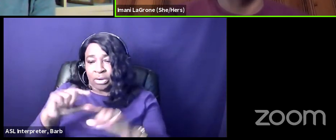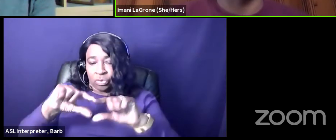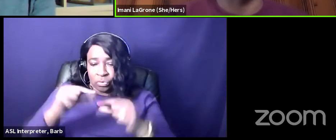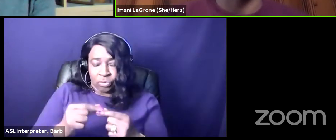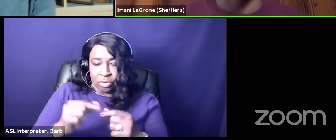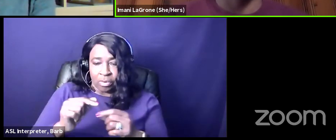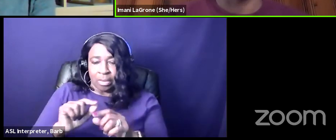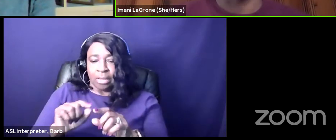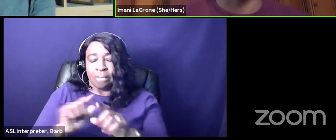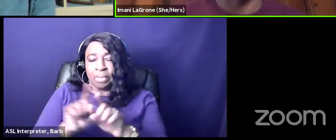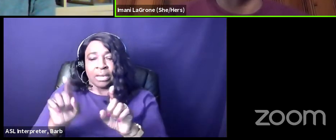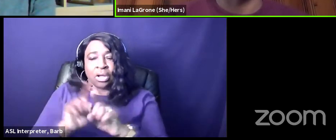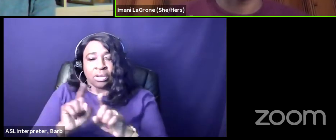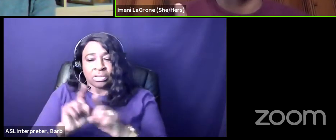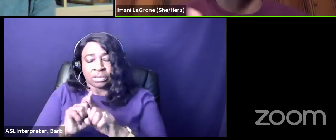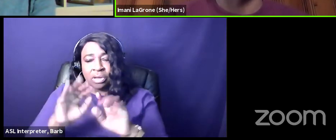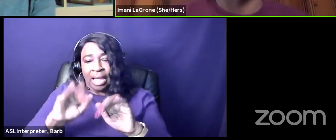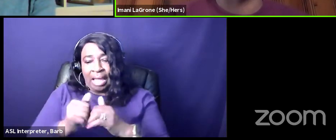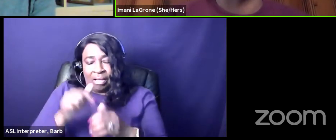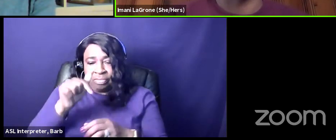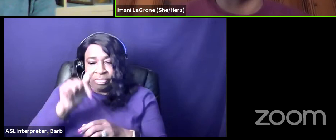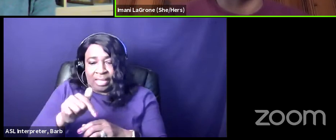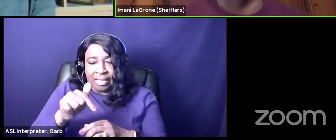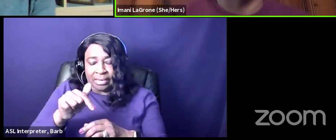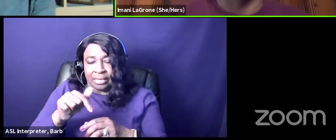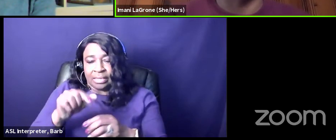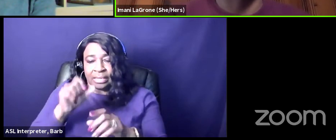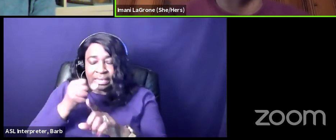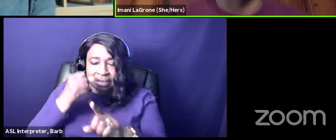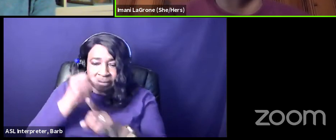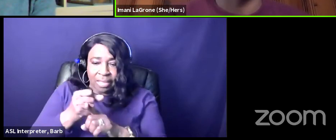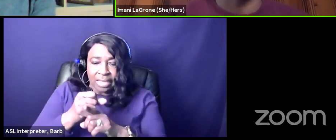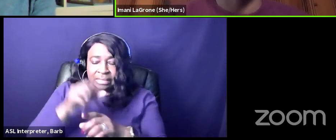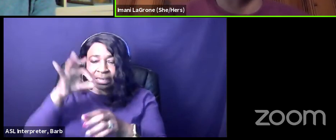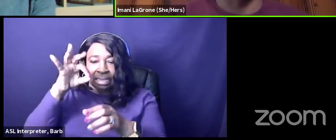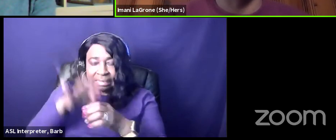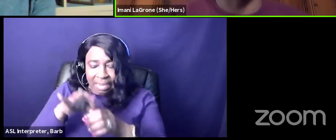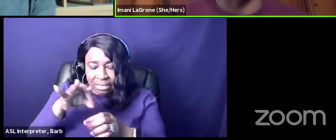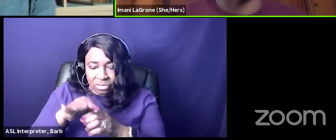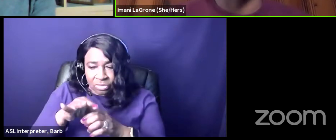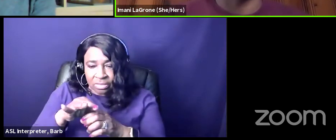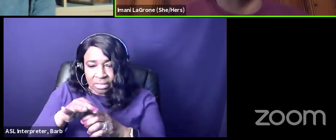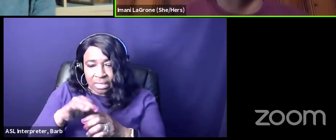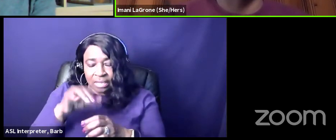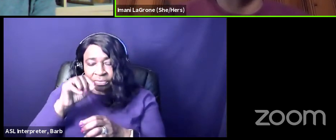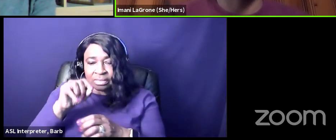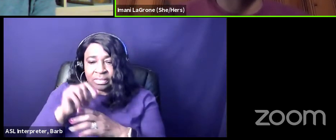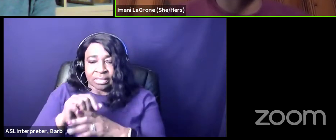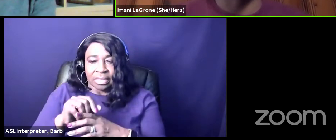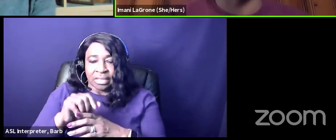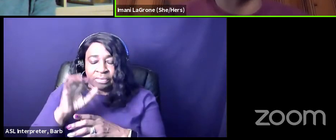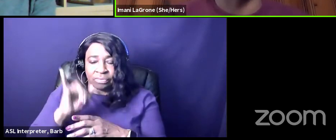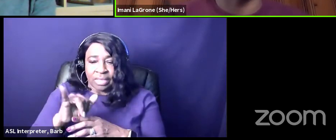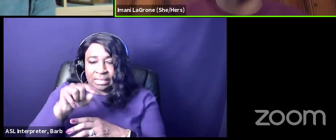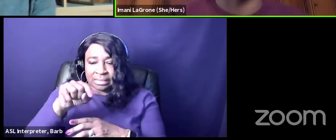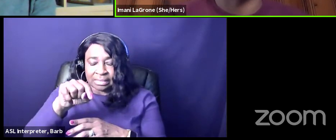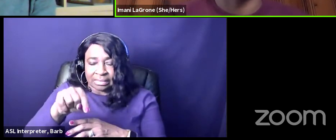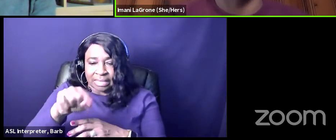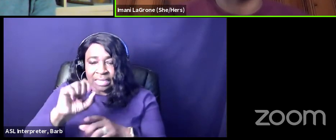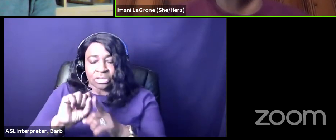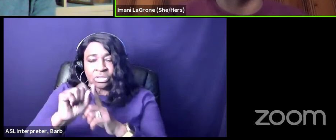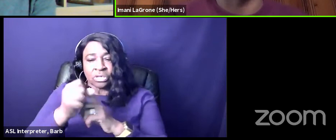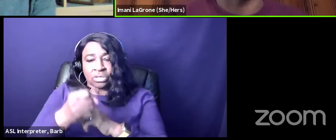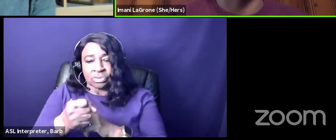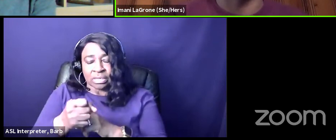here but also how sort of that um in your lecture you mentioned the conservative mindset that there are um that is present among um sort of that